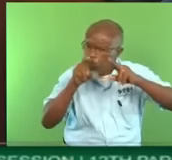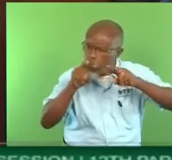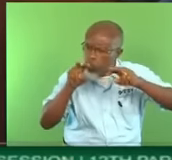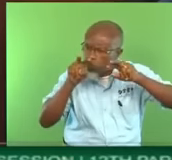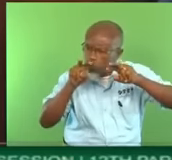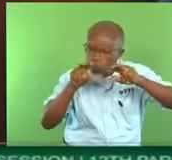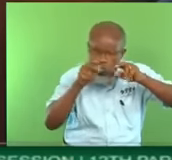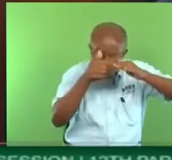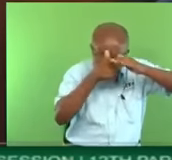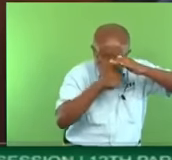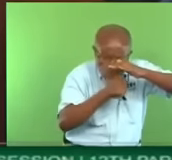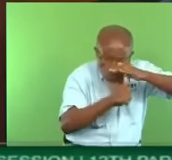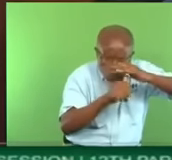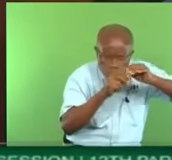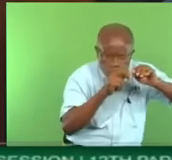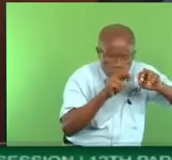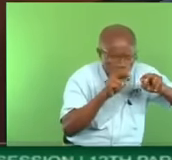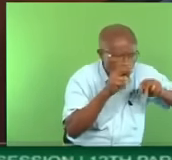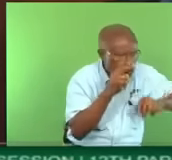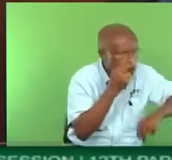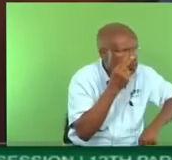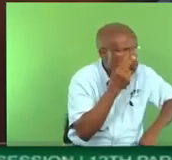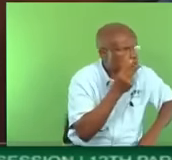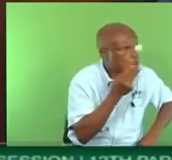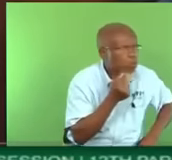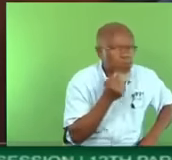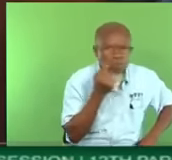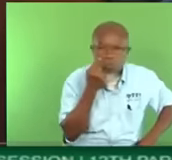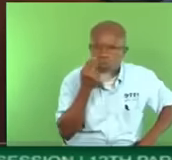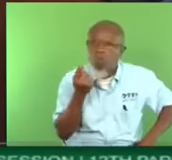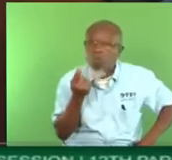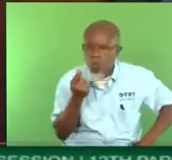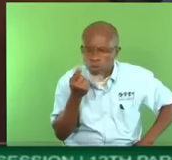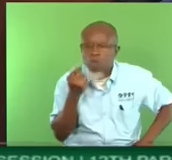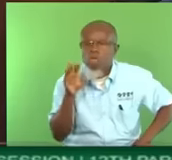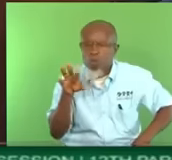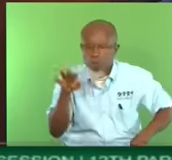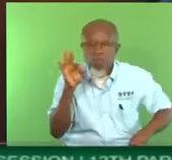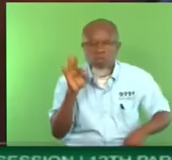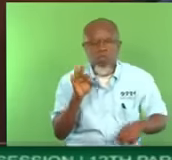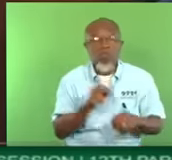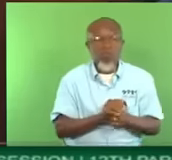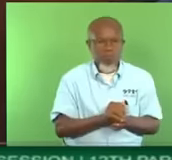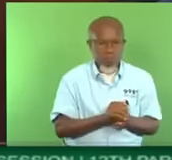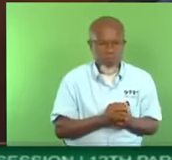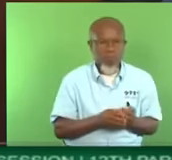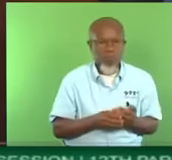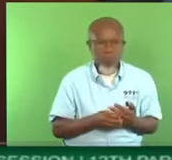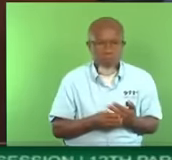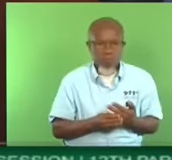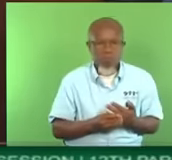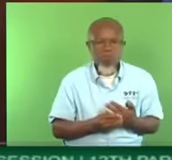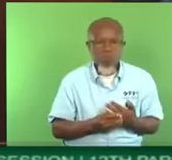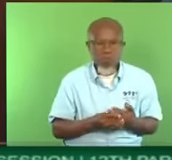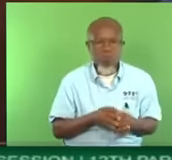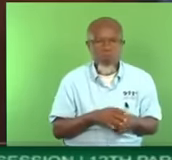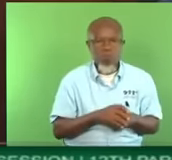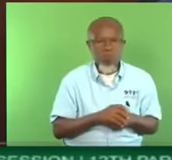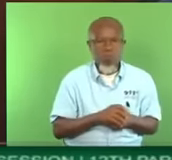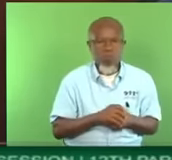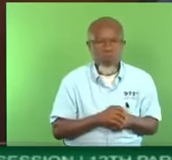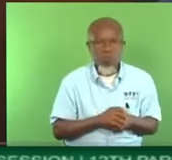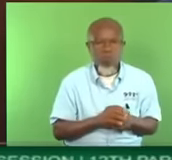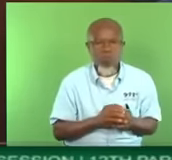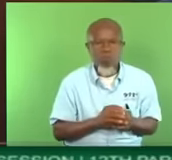a businessman, I operate in this hardware, this supermarket, wherever, or I'm a contractor on a construction site and they're just asking me for money.